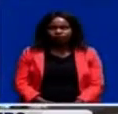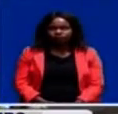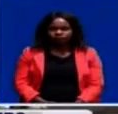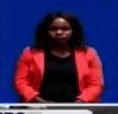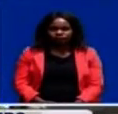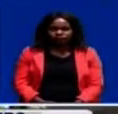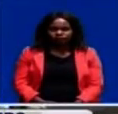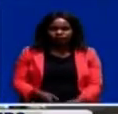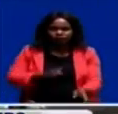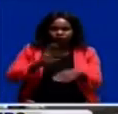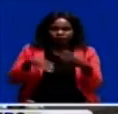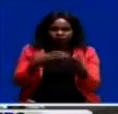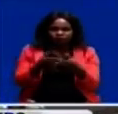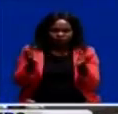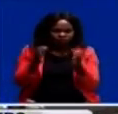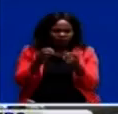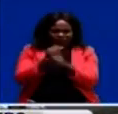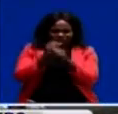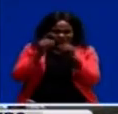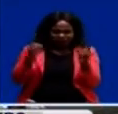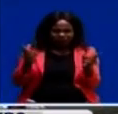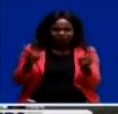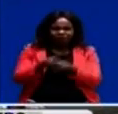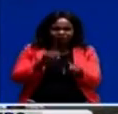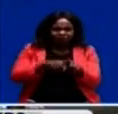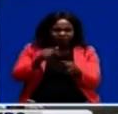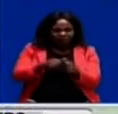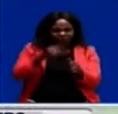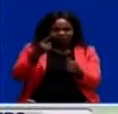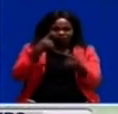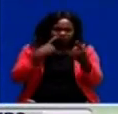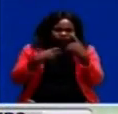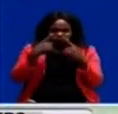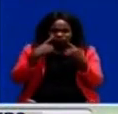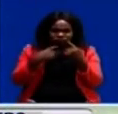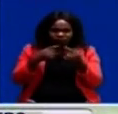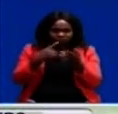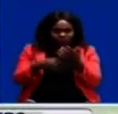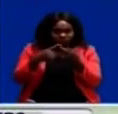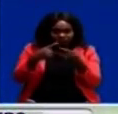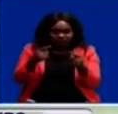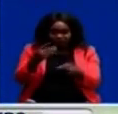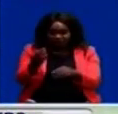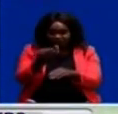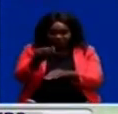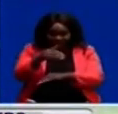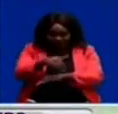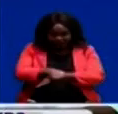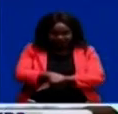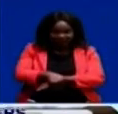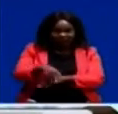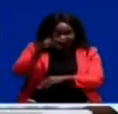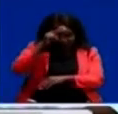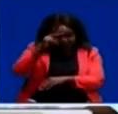The whole community is in shock and everyone is mourning. What happened on Friday evening in Kamakonde area of